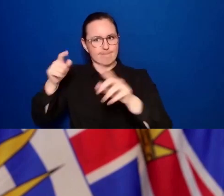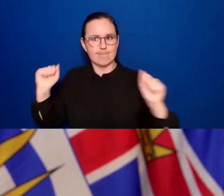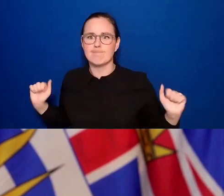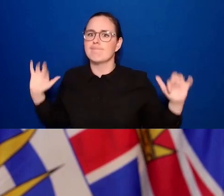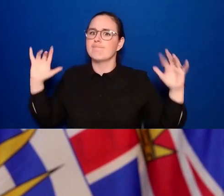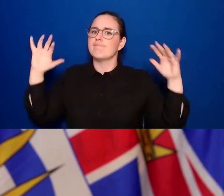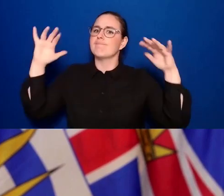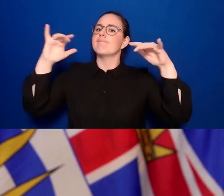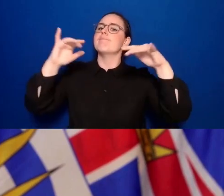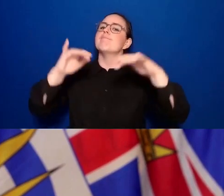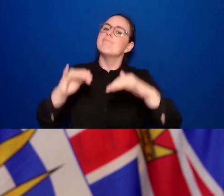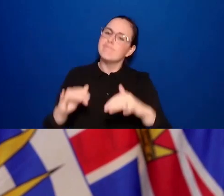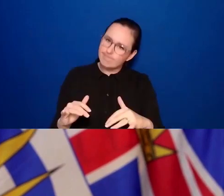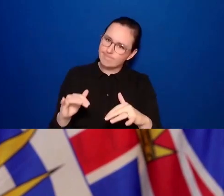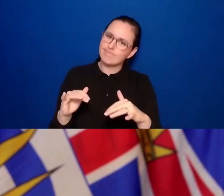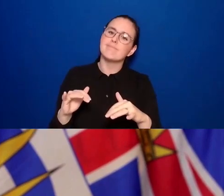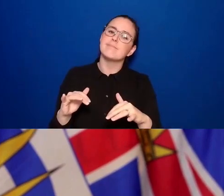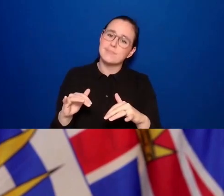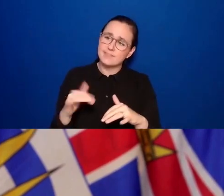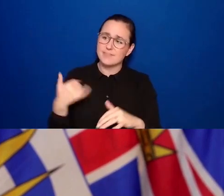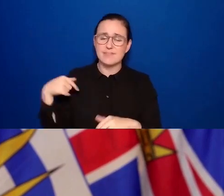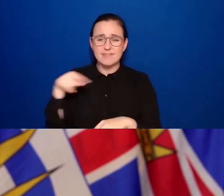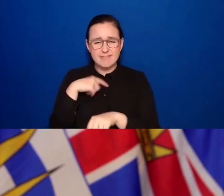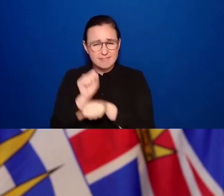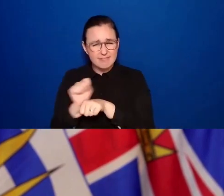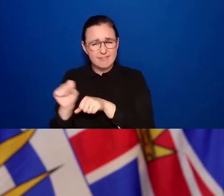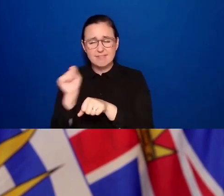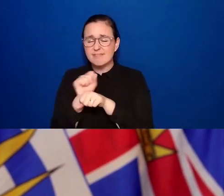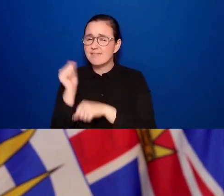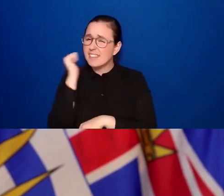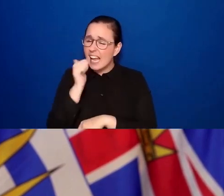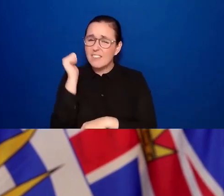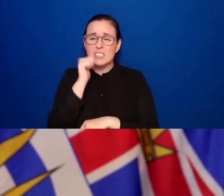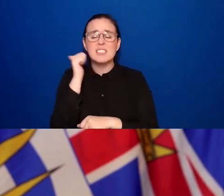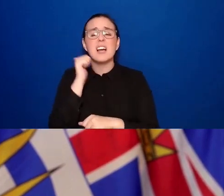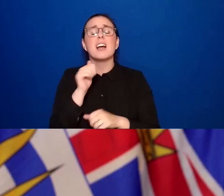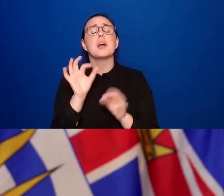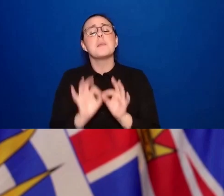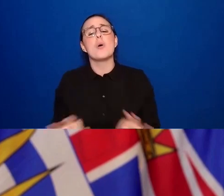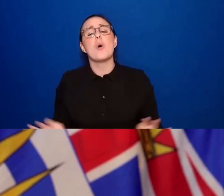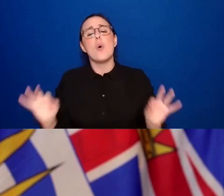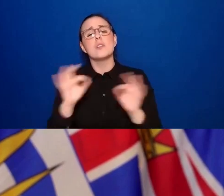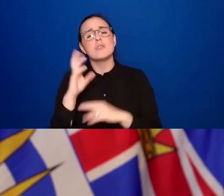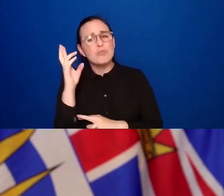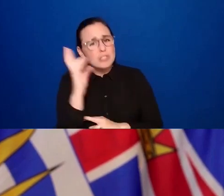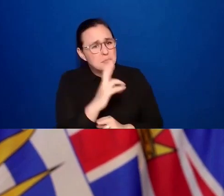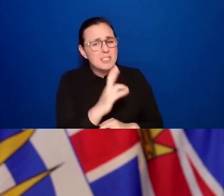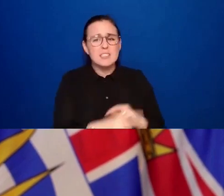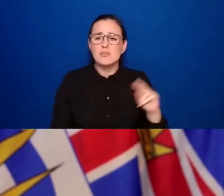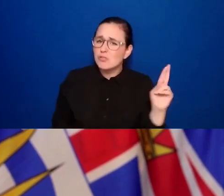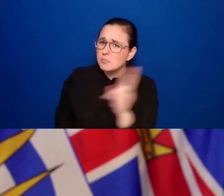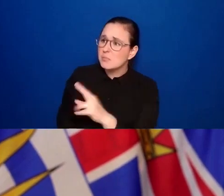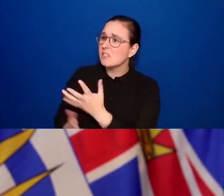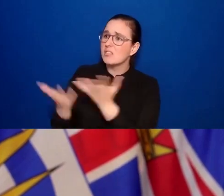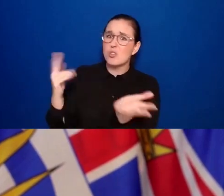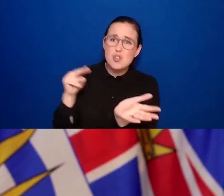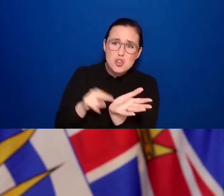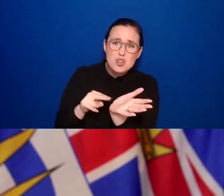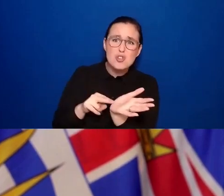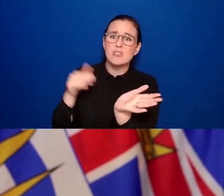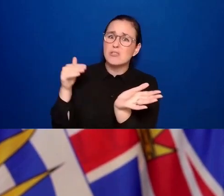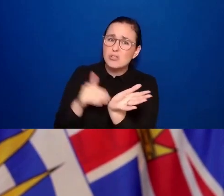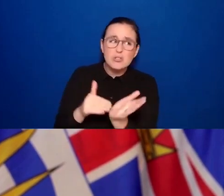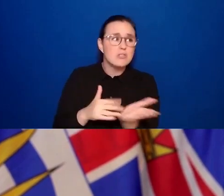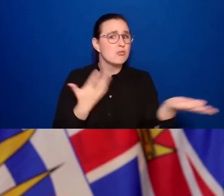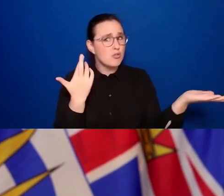people who are on the front lines, whether you're health care workers, whether you're working in restaurants, whether you're working in gyms, with respect and compassion and